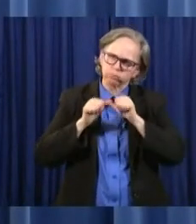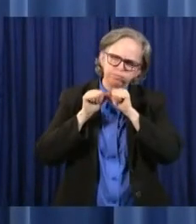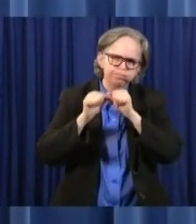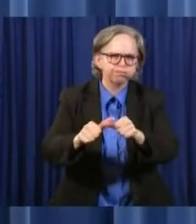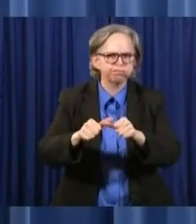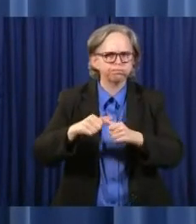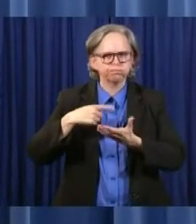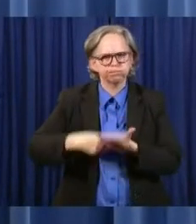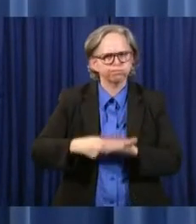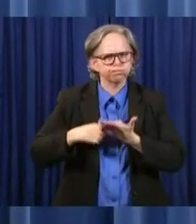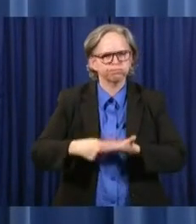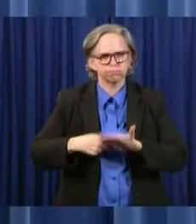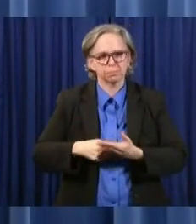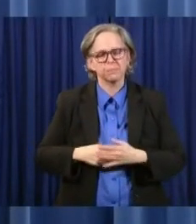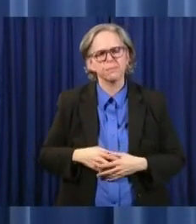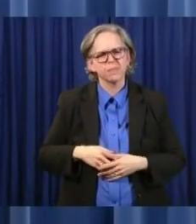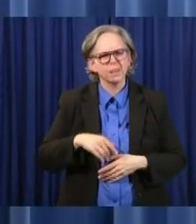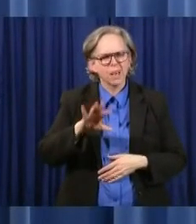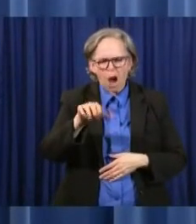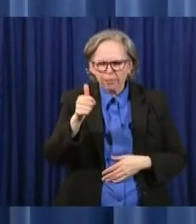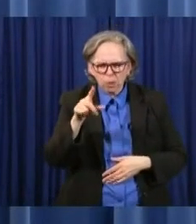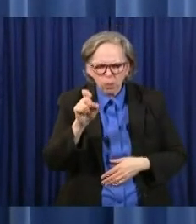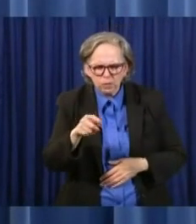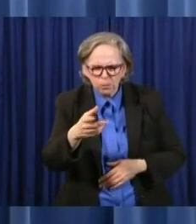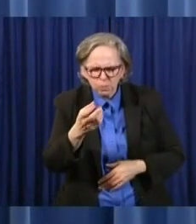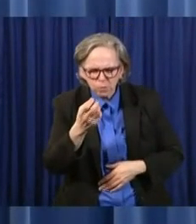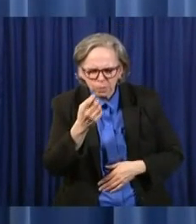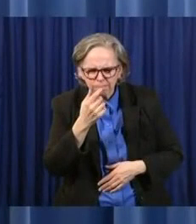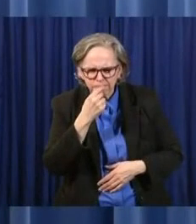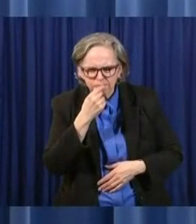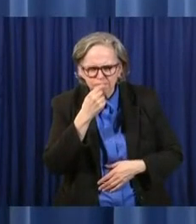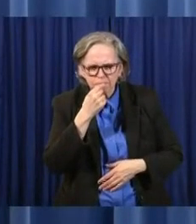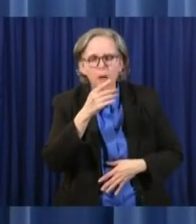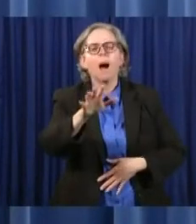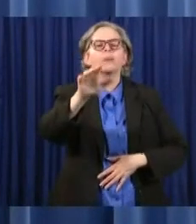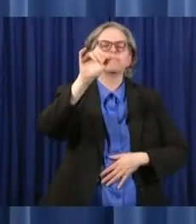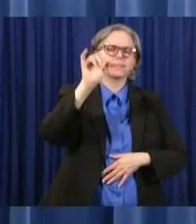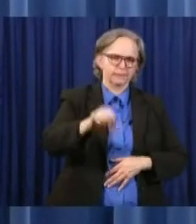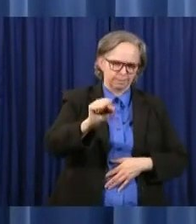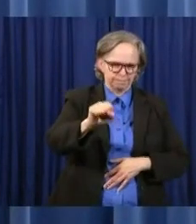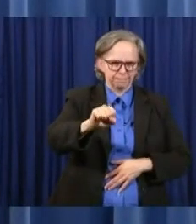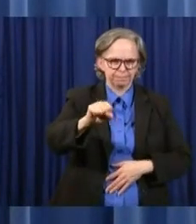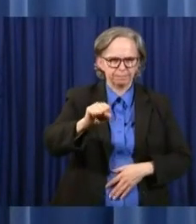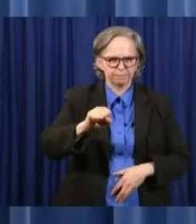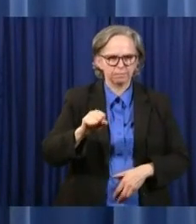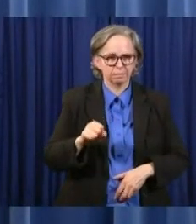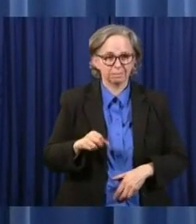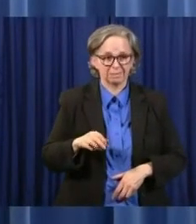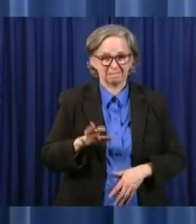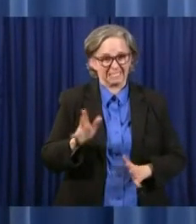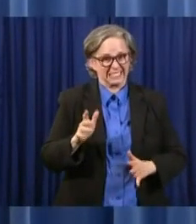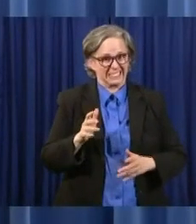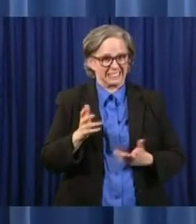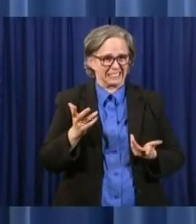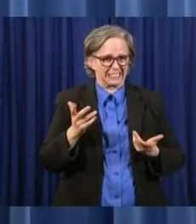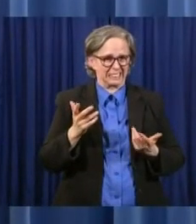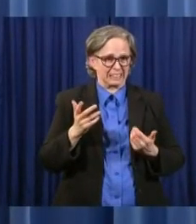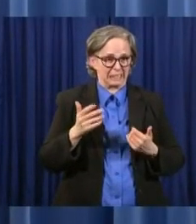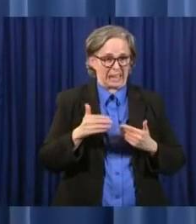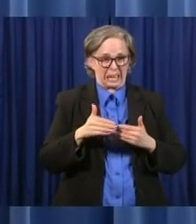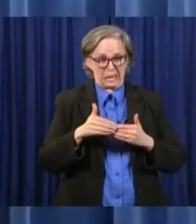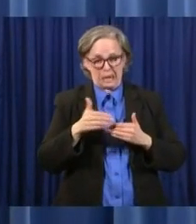the other question, uh, I will be receiving, and reviewing, uh, the next day,